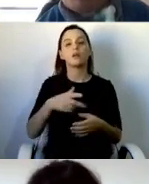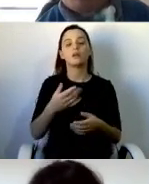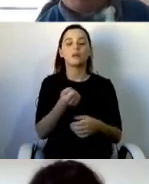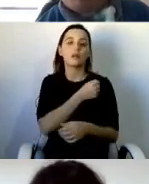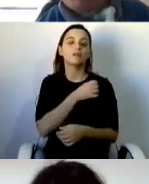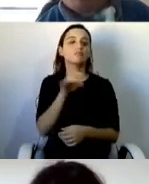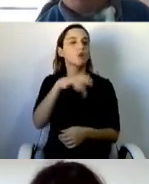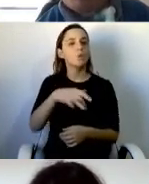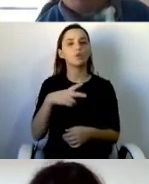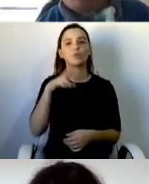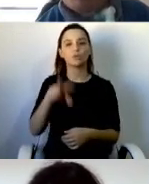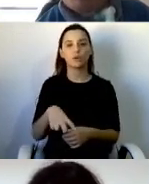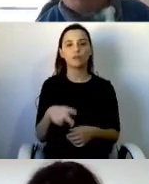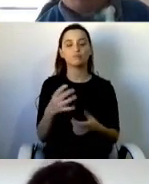region.